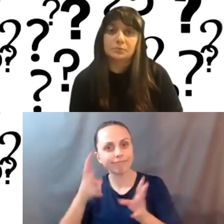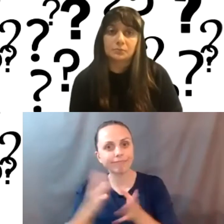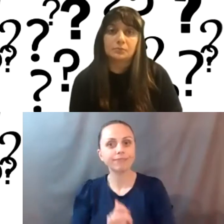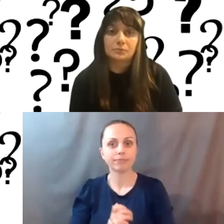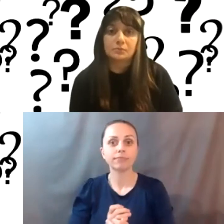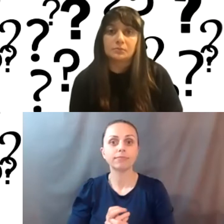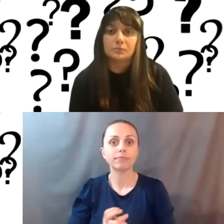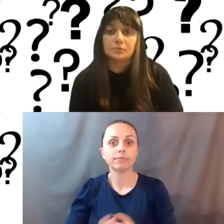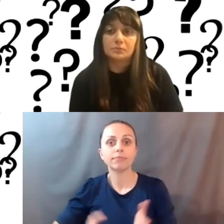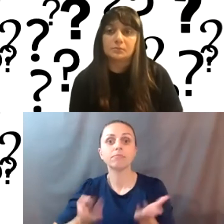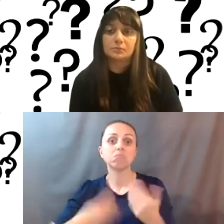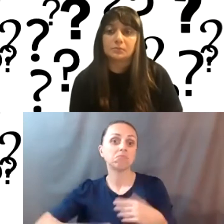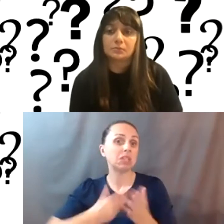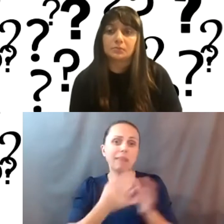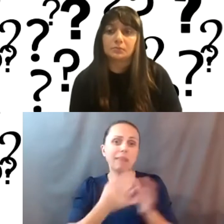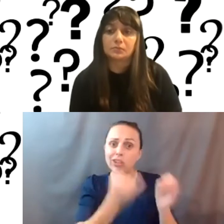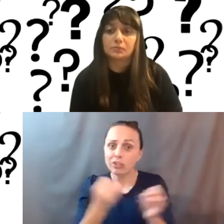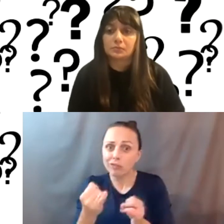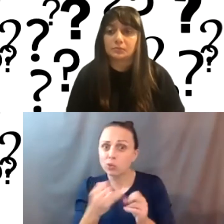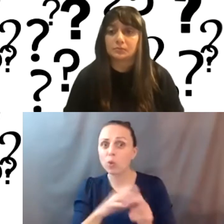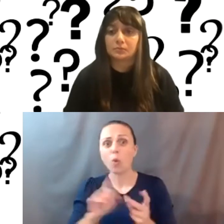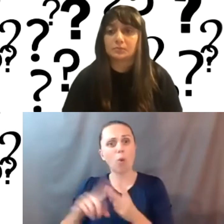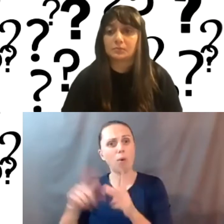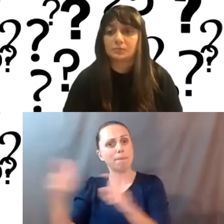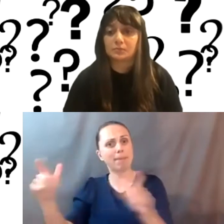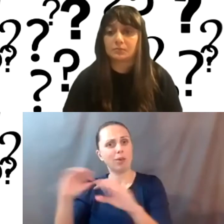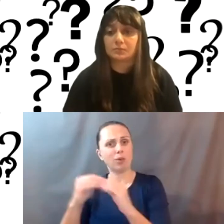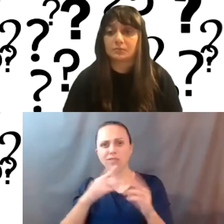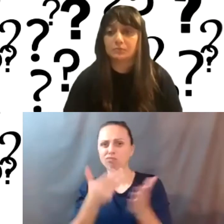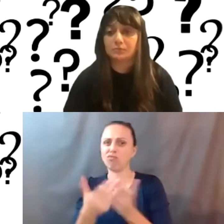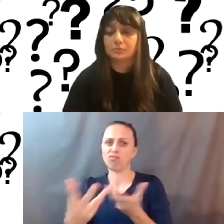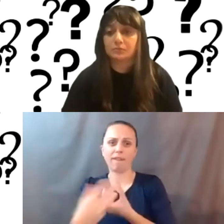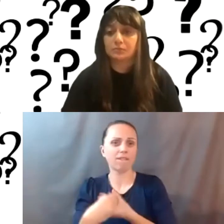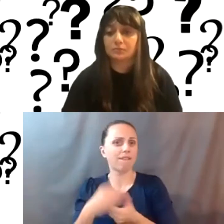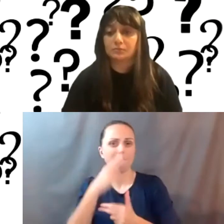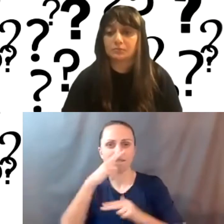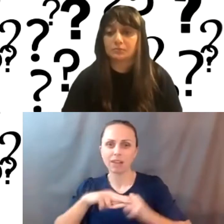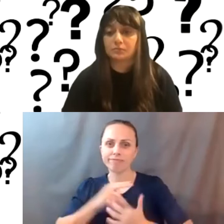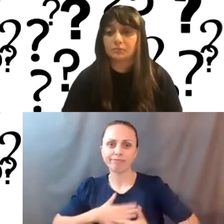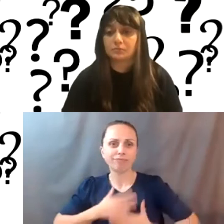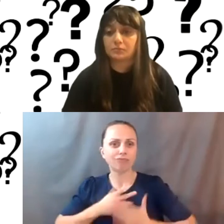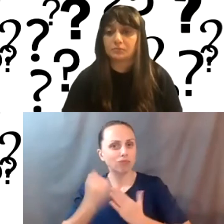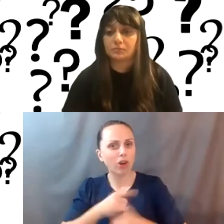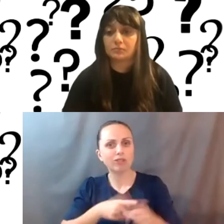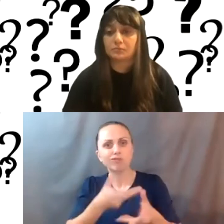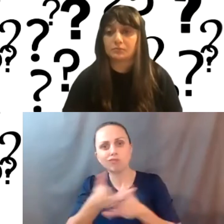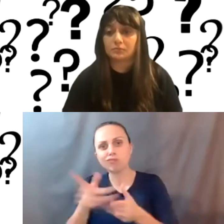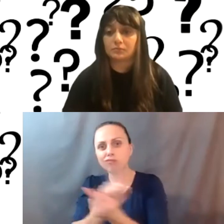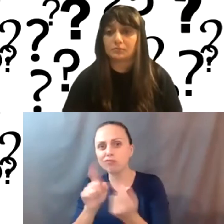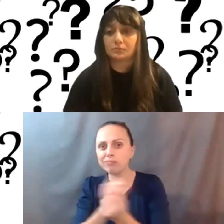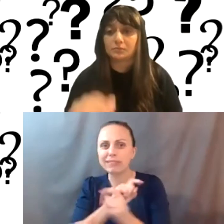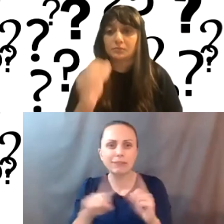From individuals to large organizations. So it's been a real fun project to work with and all different kinds of people. We need to thank